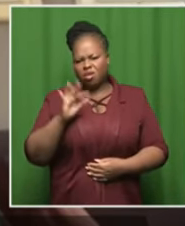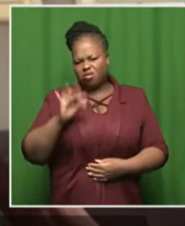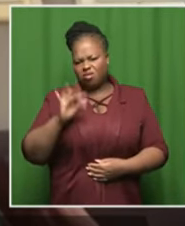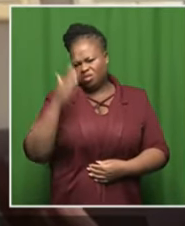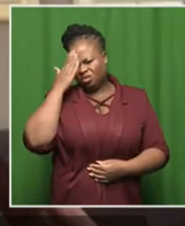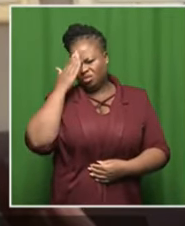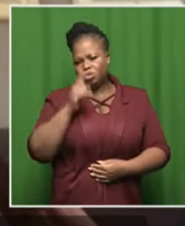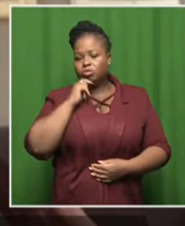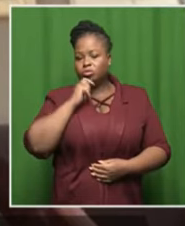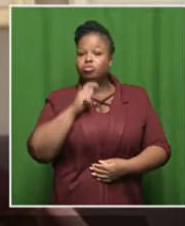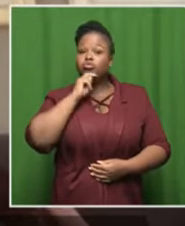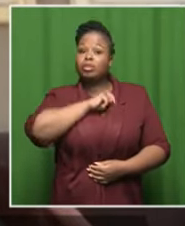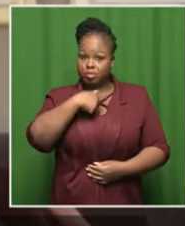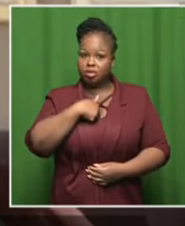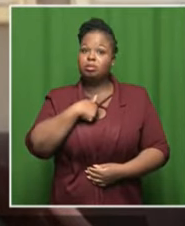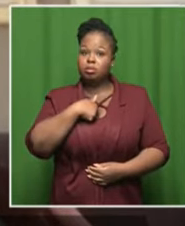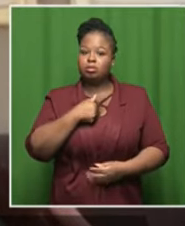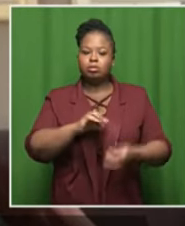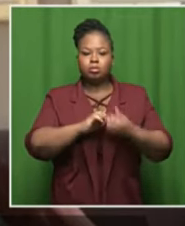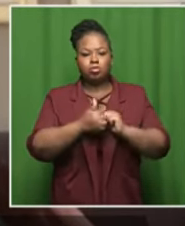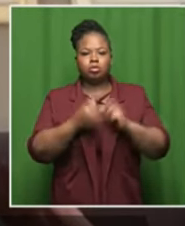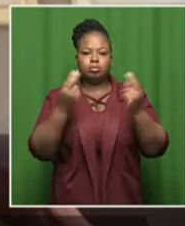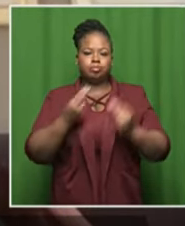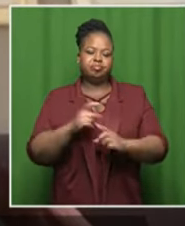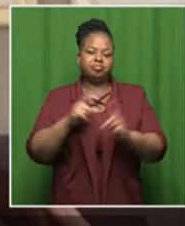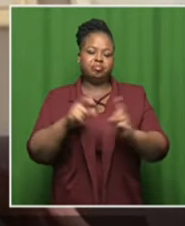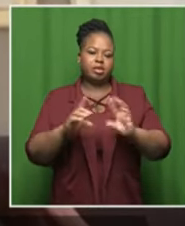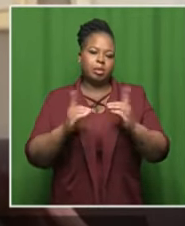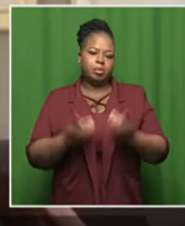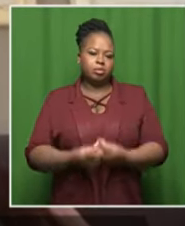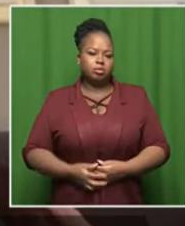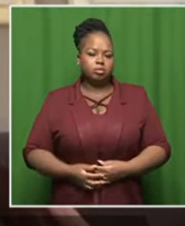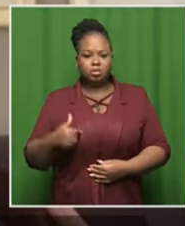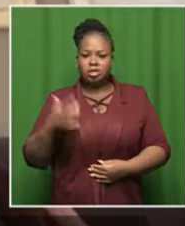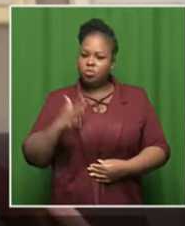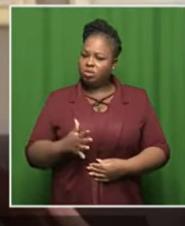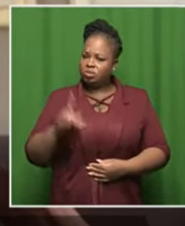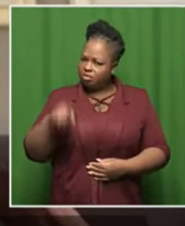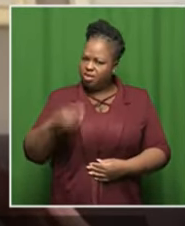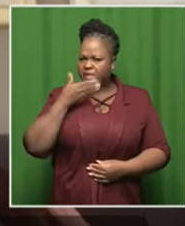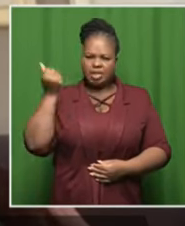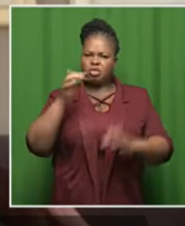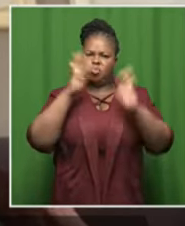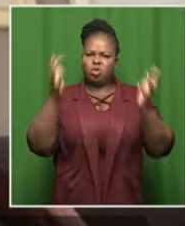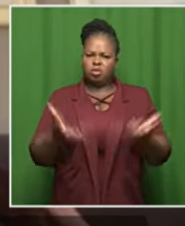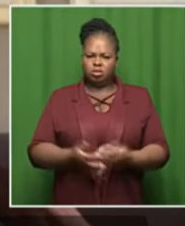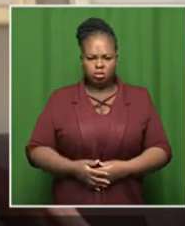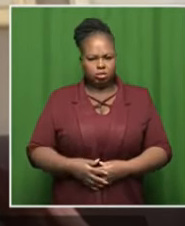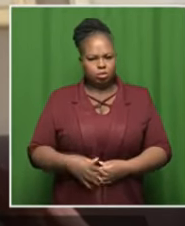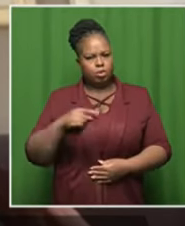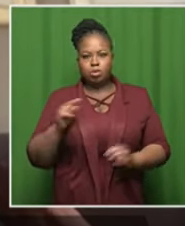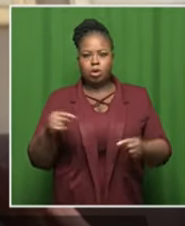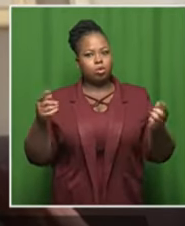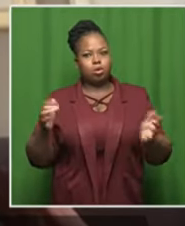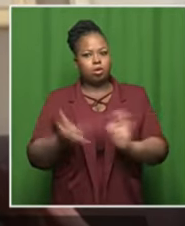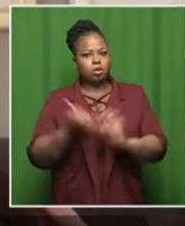know they've attracted me in the sport in arts and culture department and i want us to to be the best in the world you know you can't just